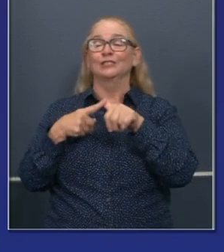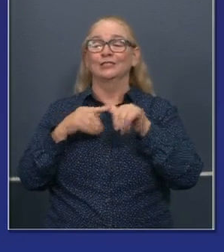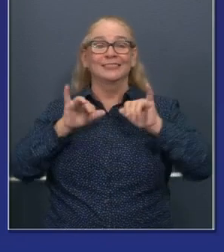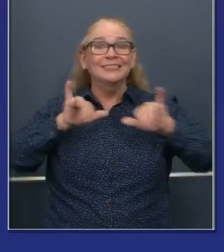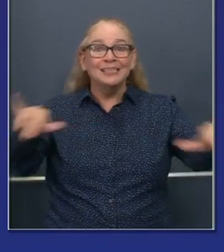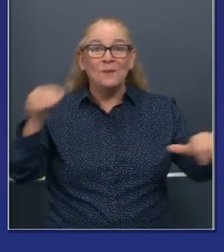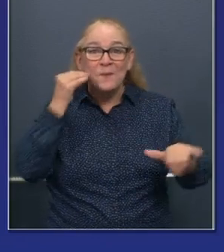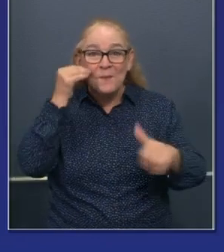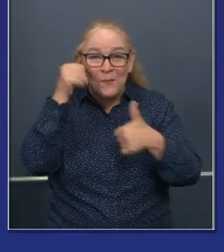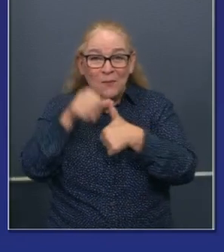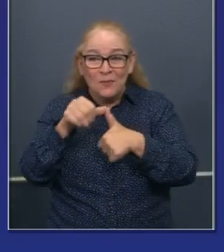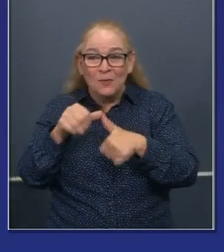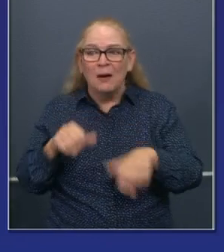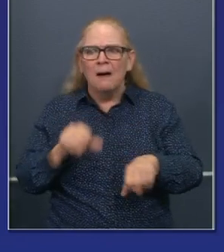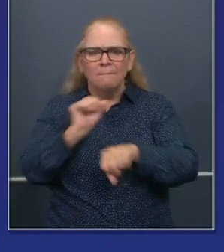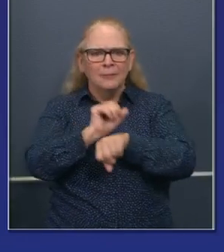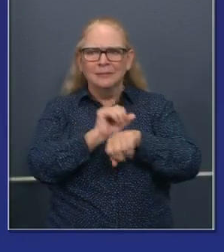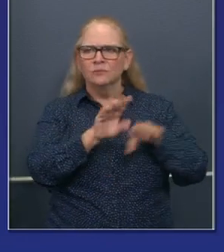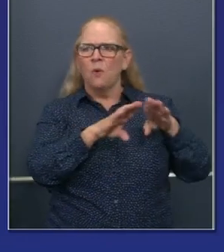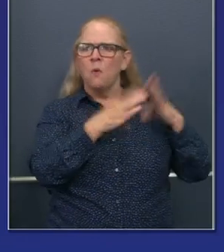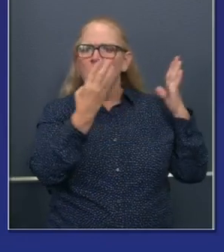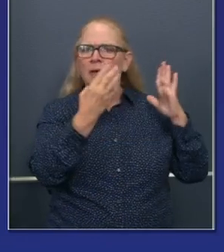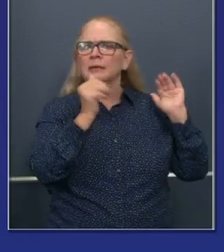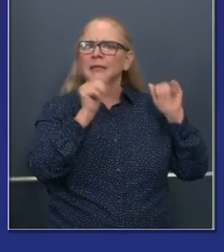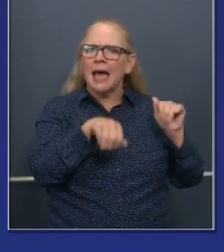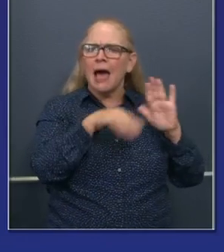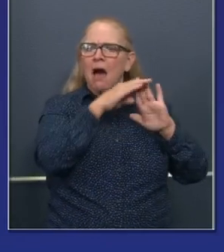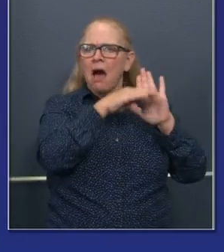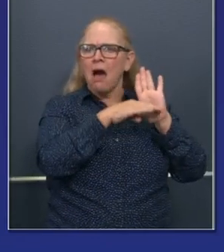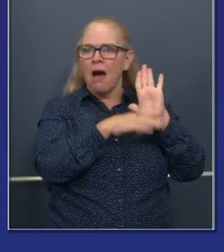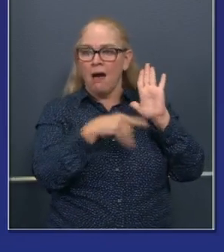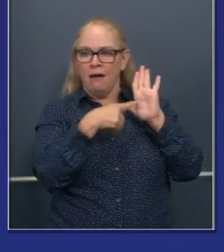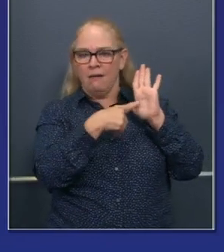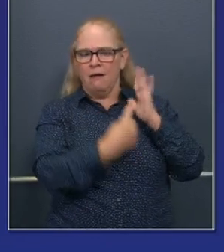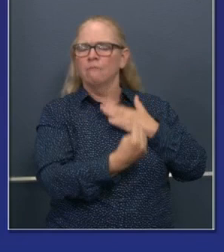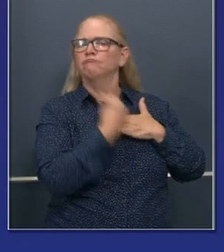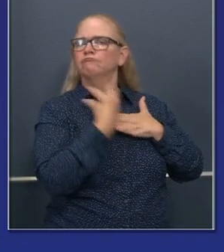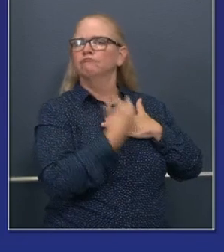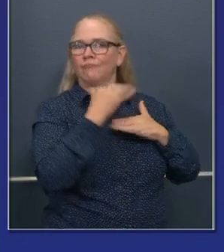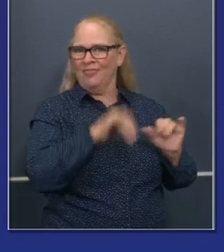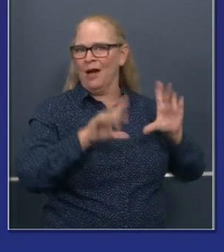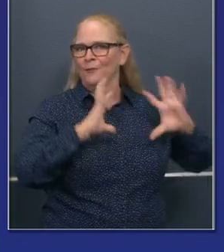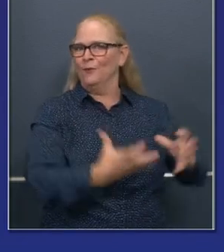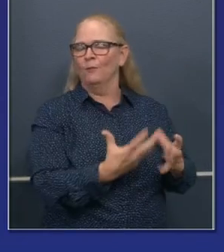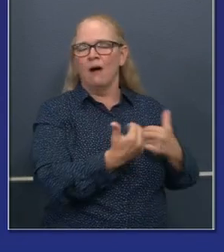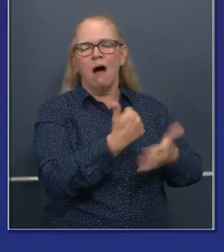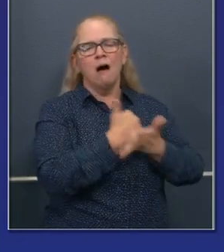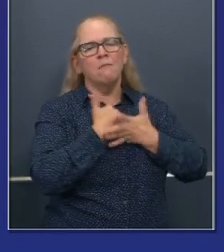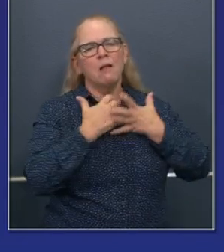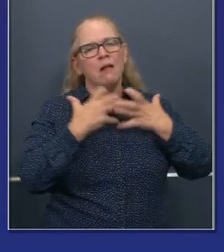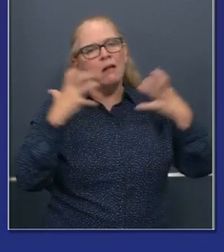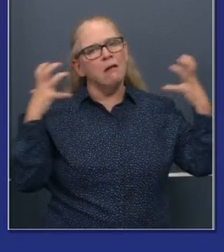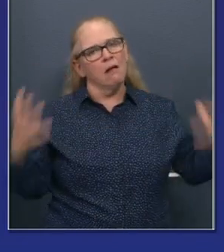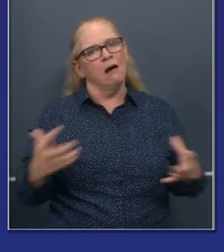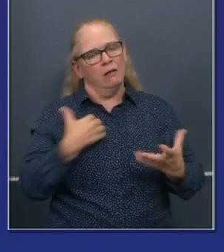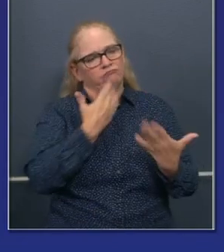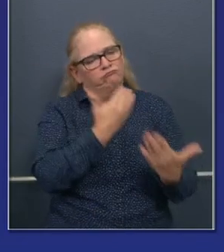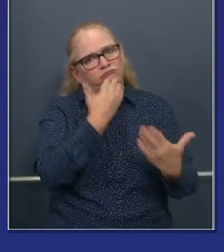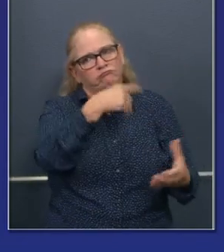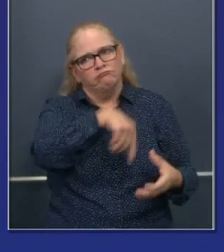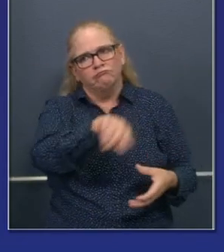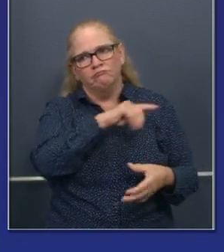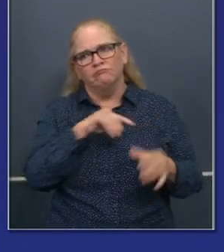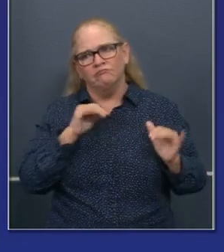industry guidance for a safer reopening. The task force has been instrumental in advancing those efforts. They were also instrumental